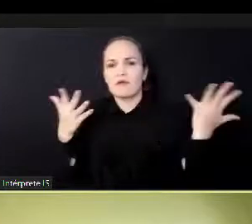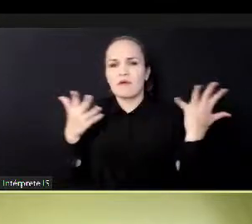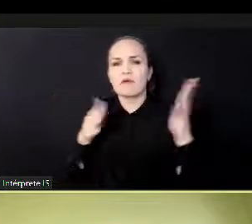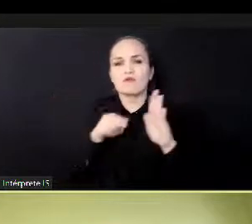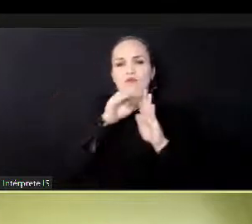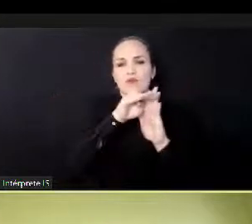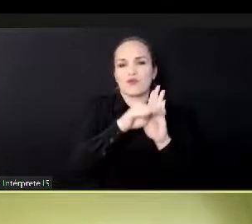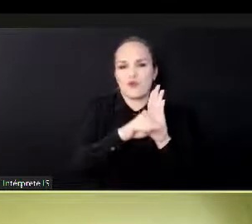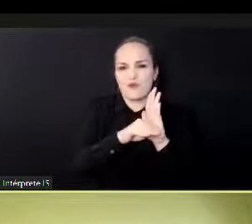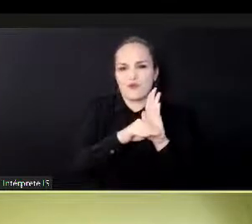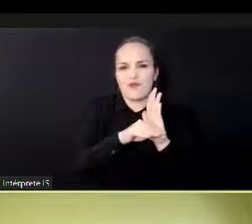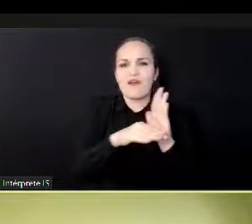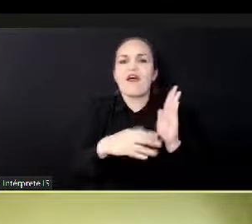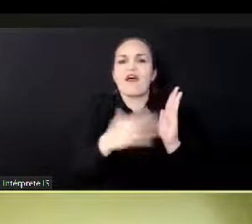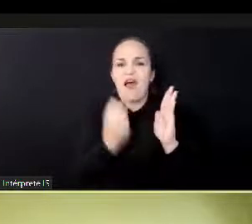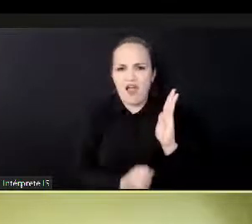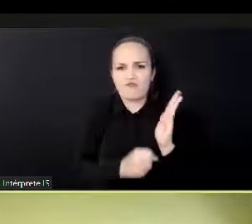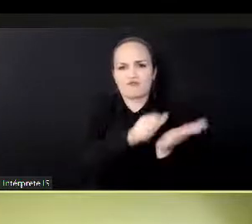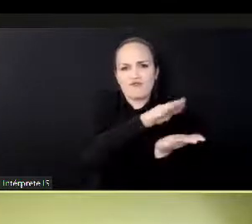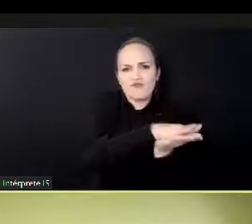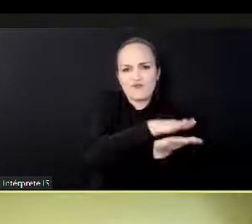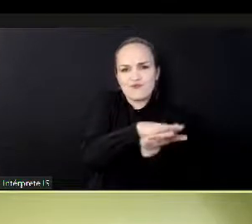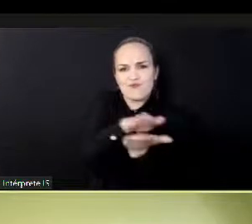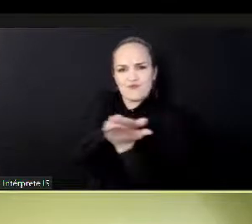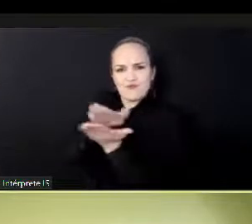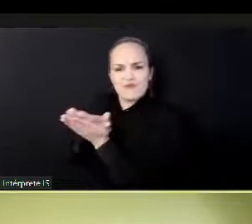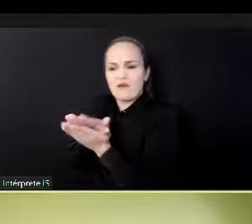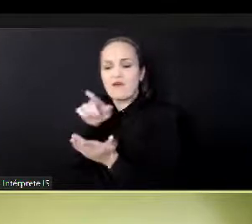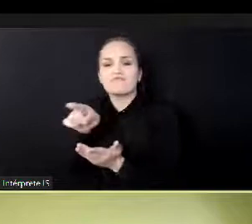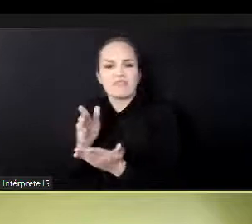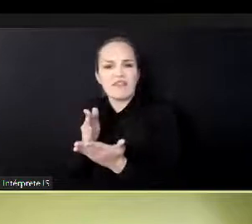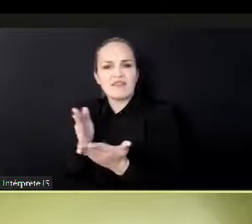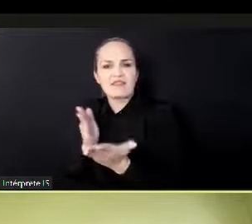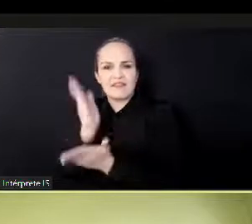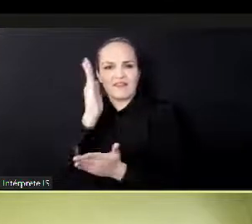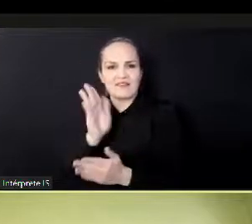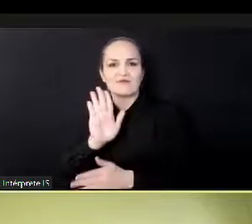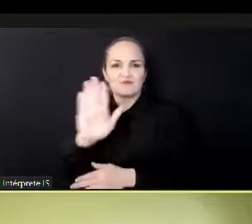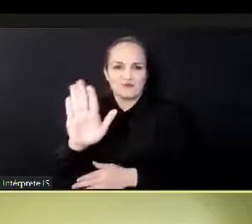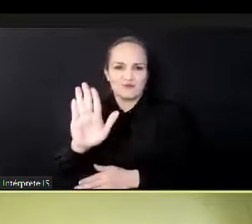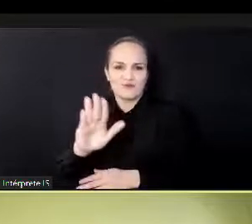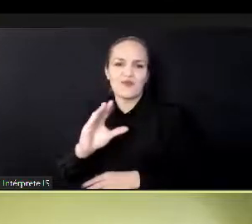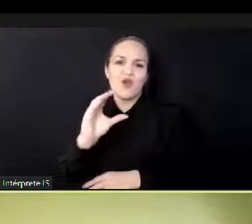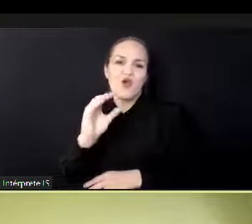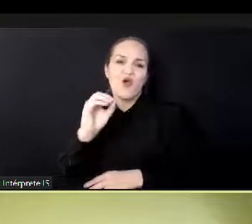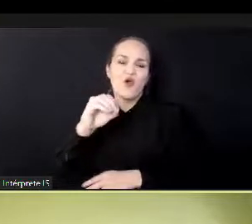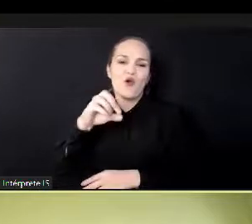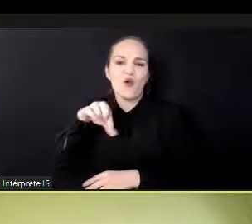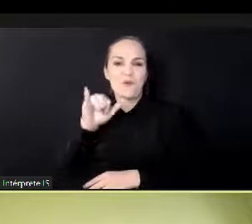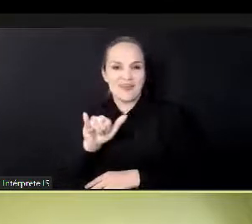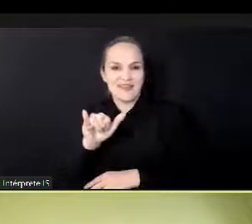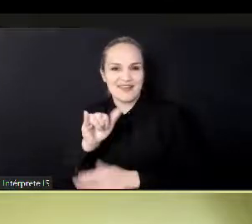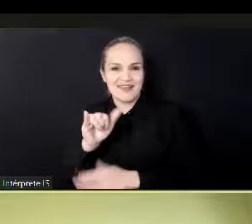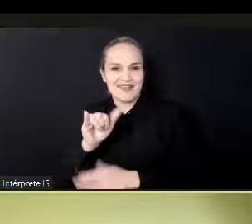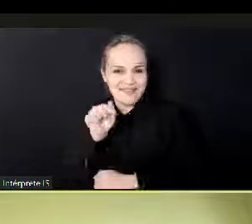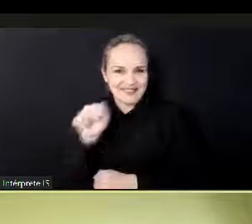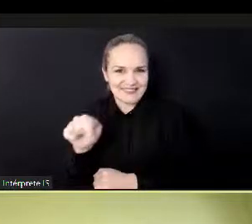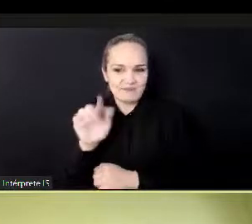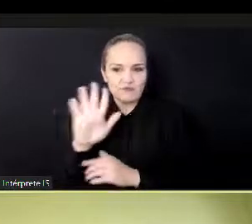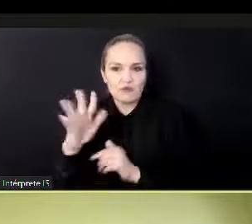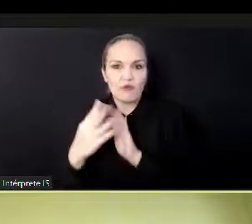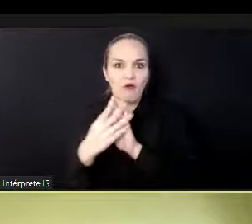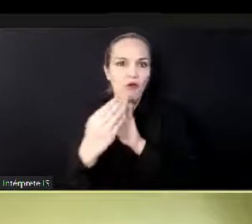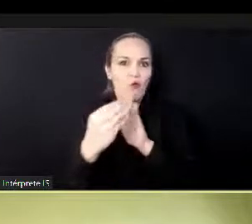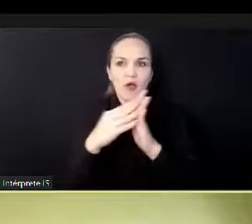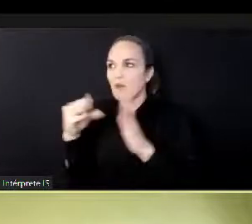So with these legal frameworks, uh, we are able, uh, to facilitate, uh, the pulling